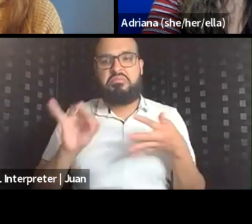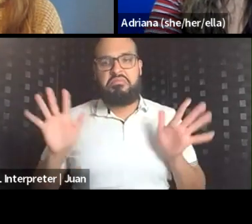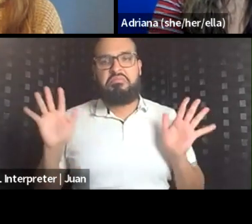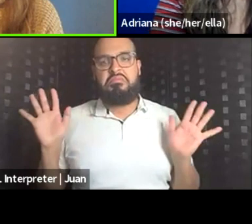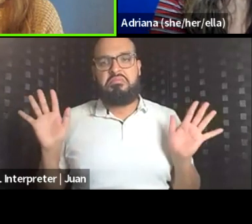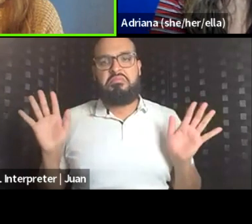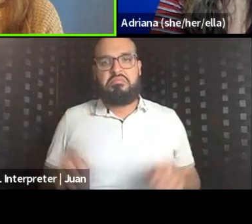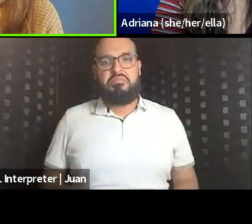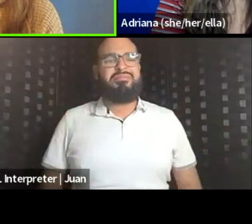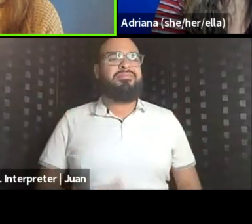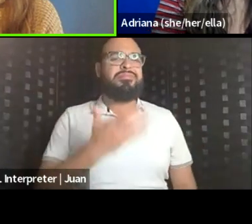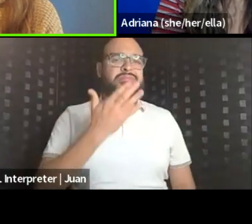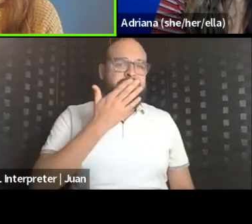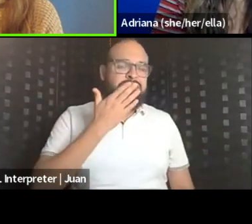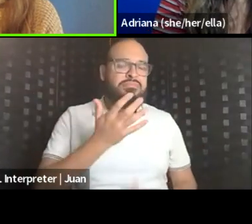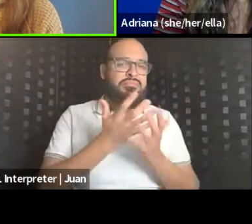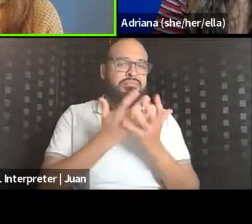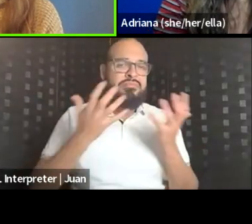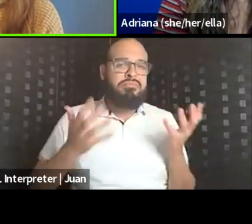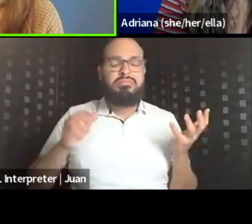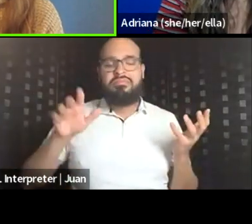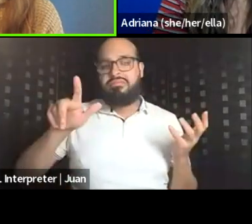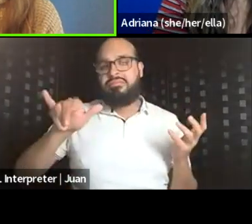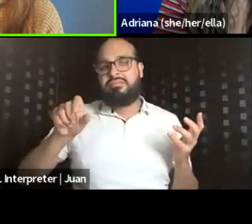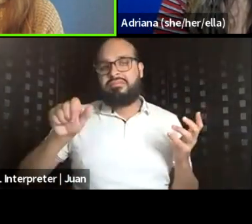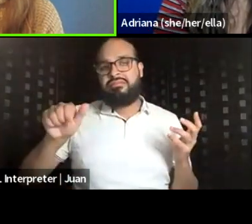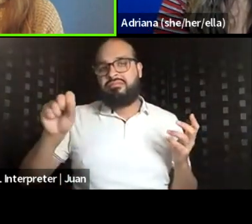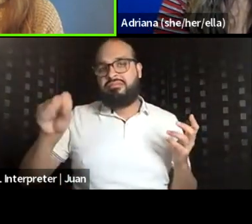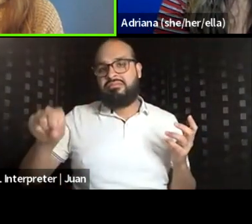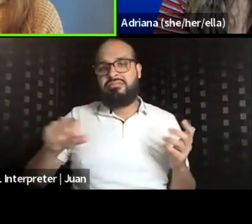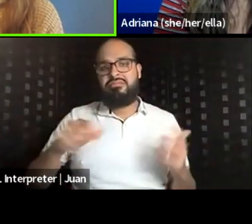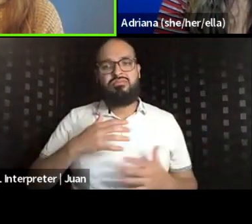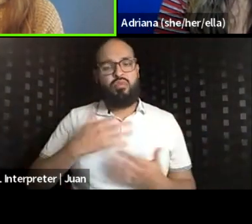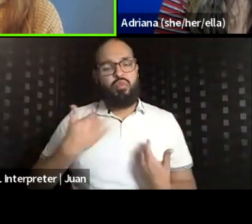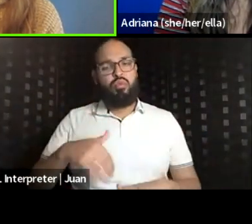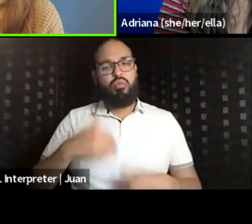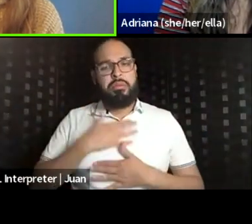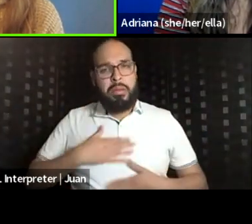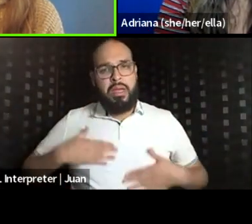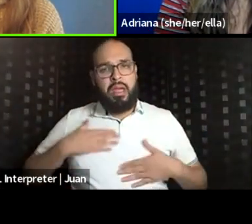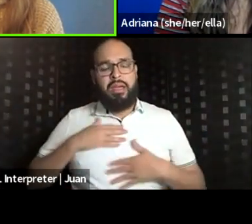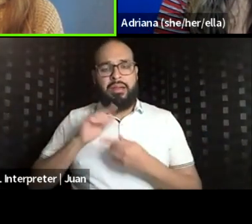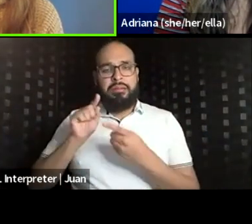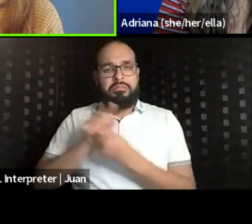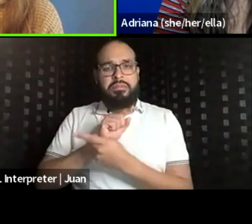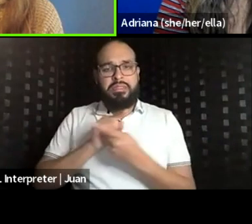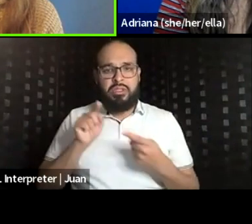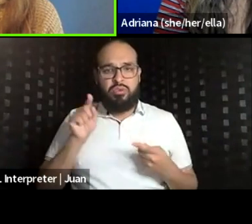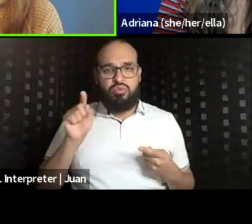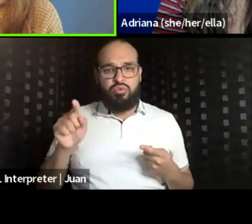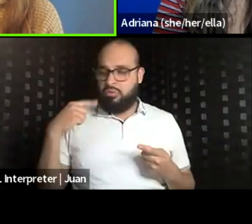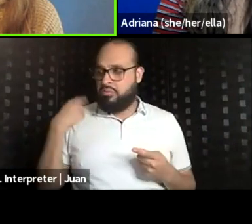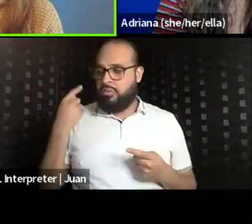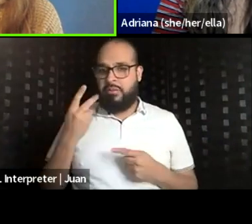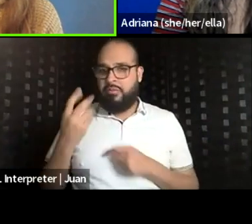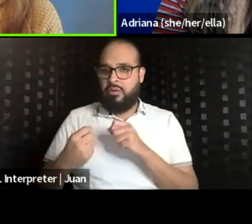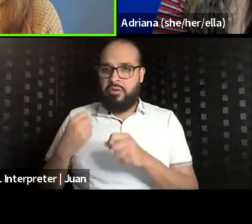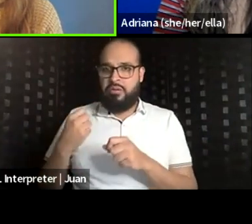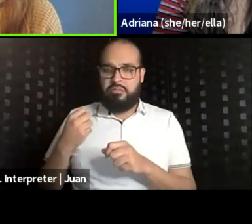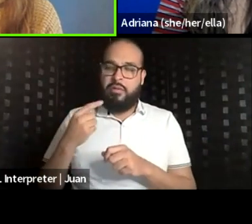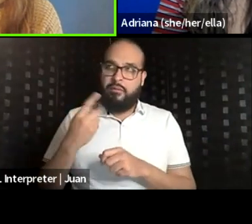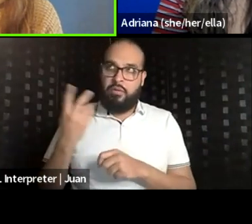Thank you so much, Lisa. It's just been a pleasure getting to know you over these few days. And I'm so looking forward to more.